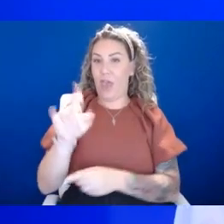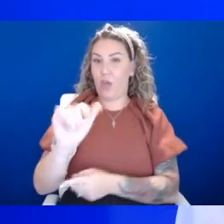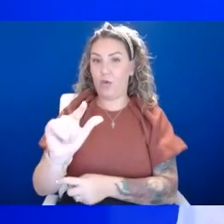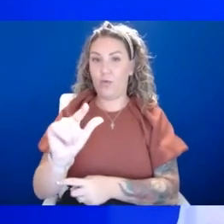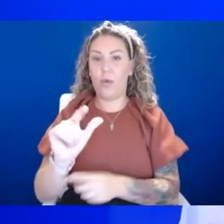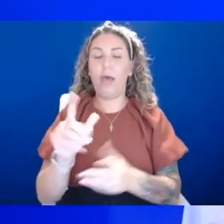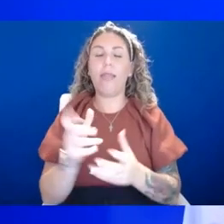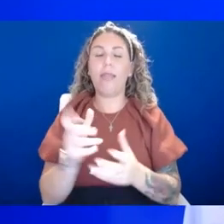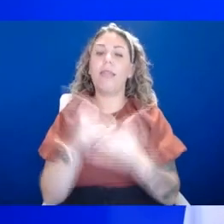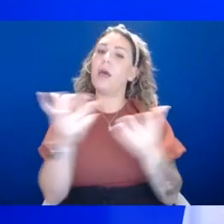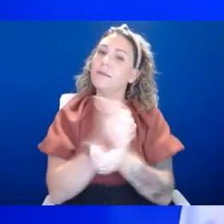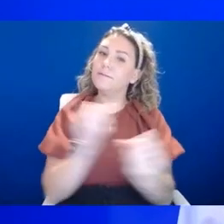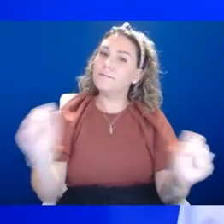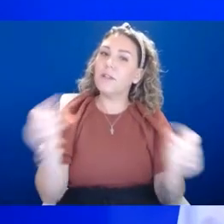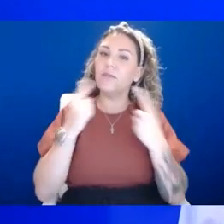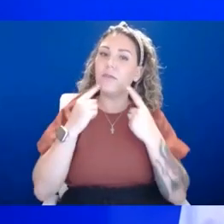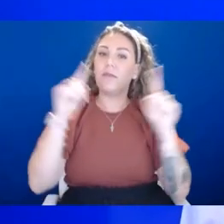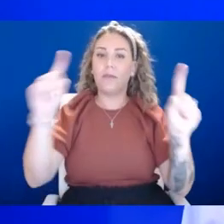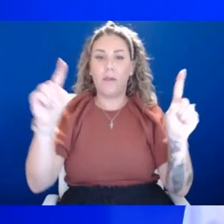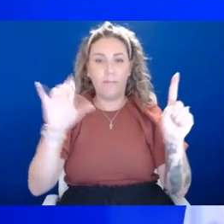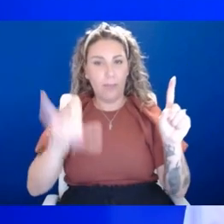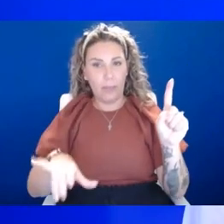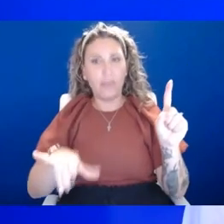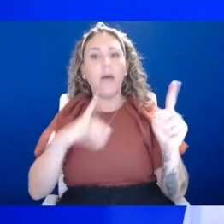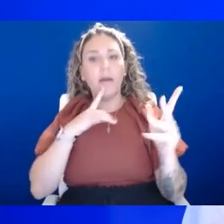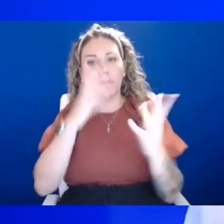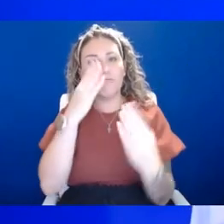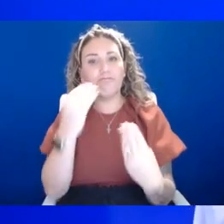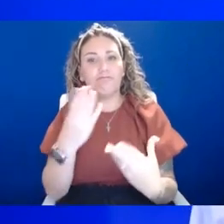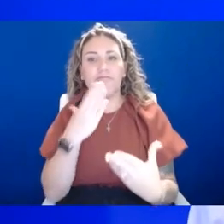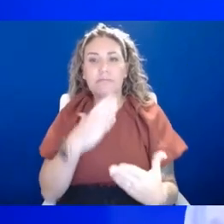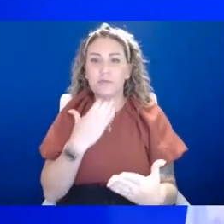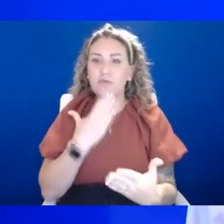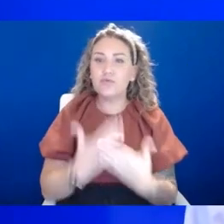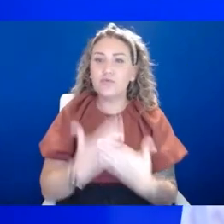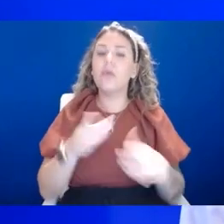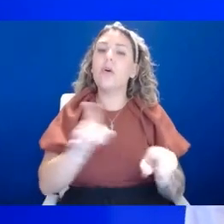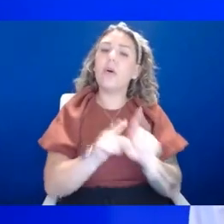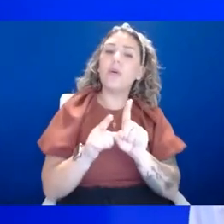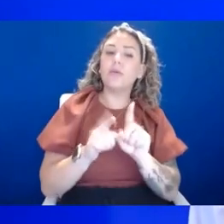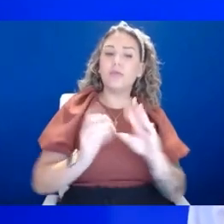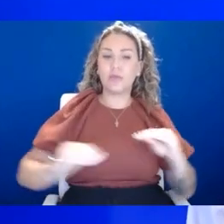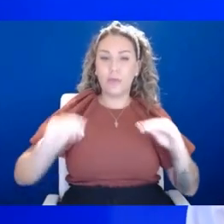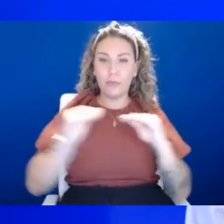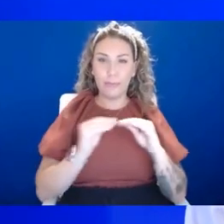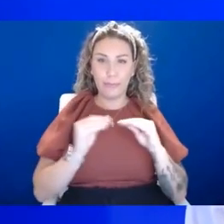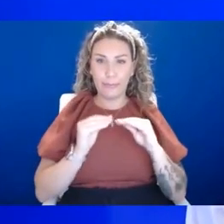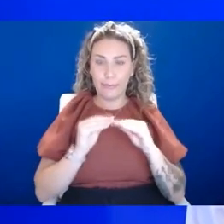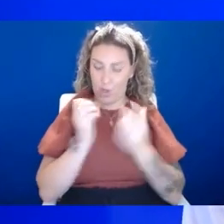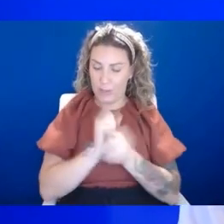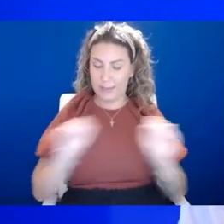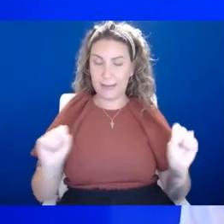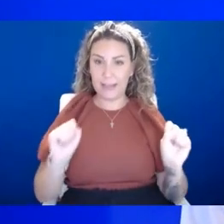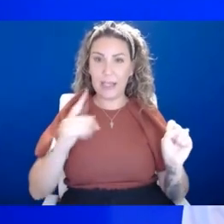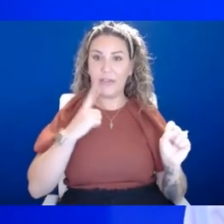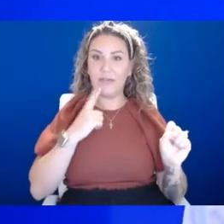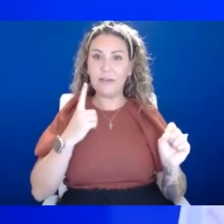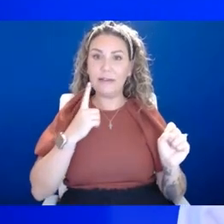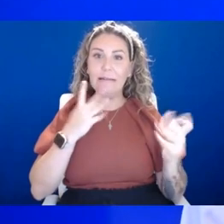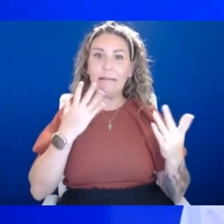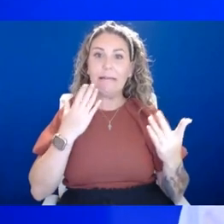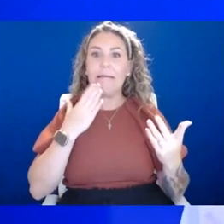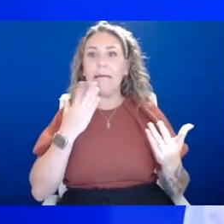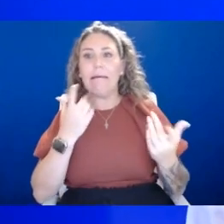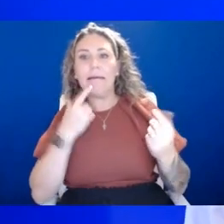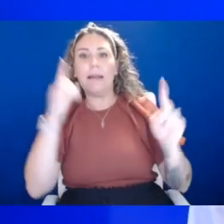data from that. think that's good, uh, but also even more safety and efficacy data for the vaccine as well. So all this is